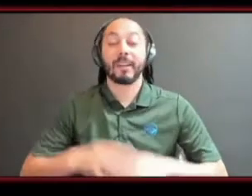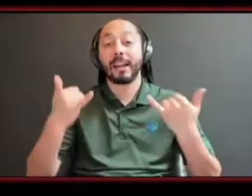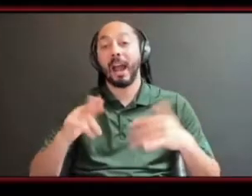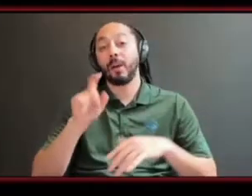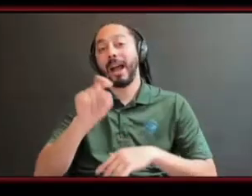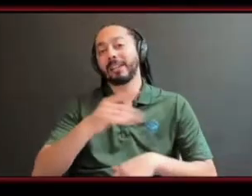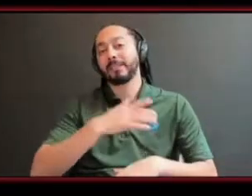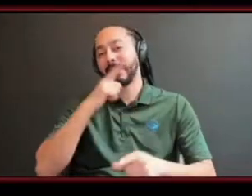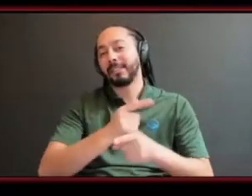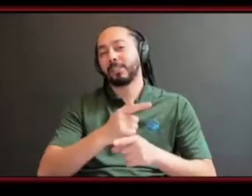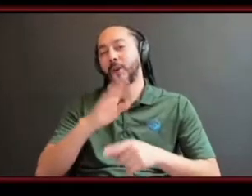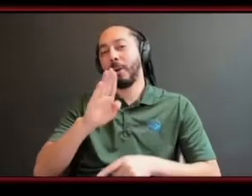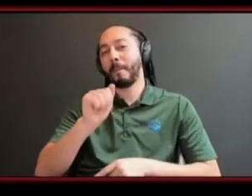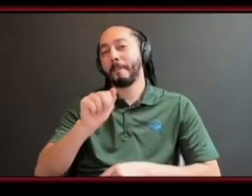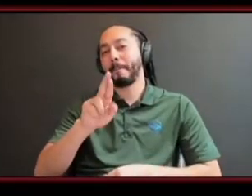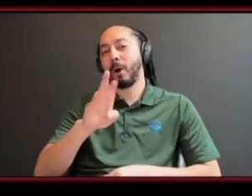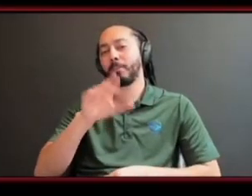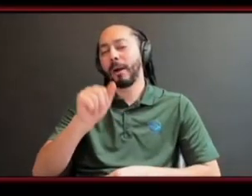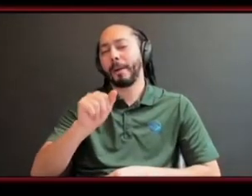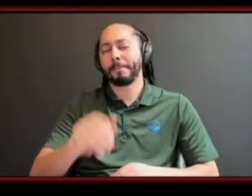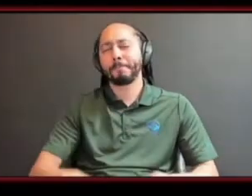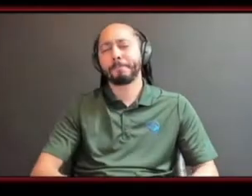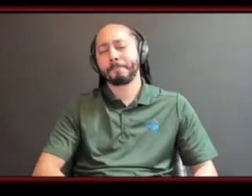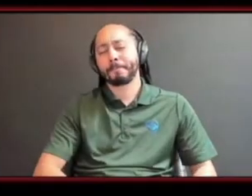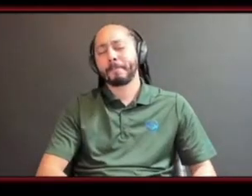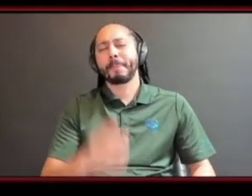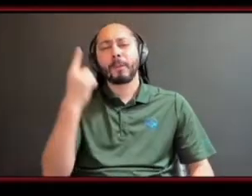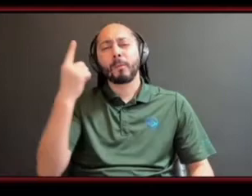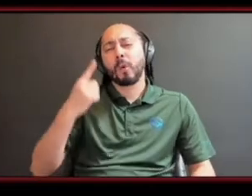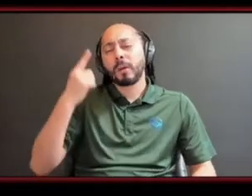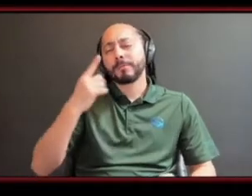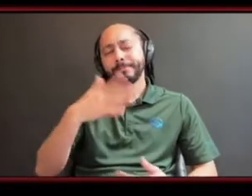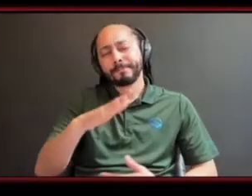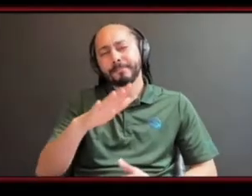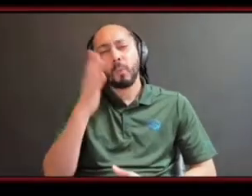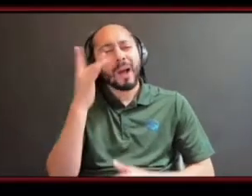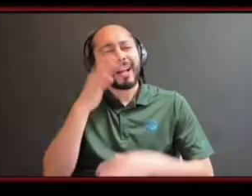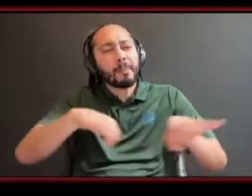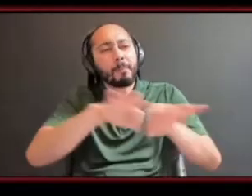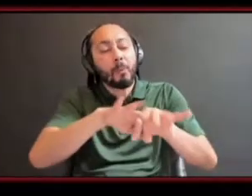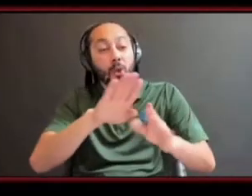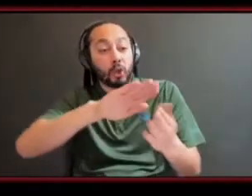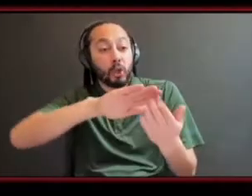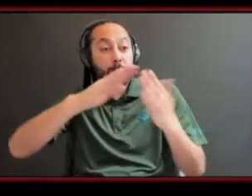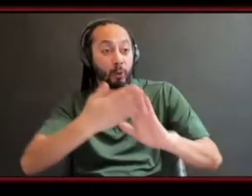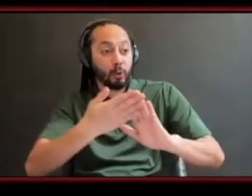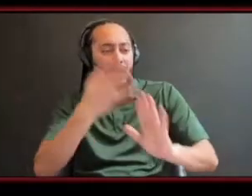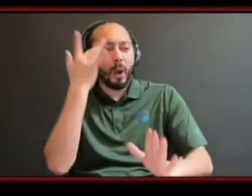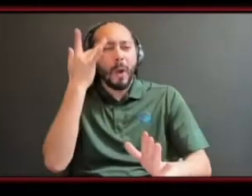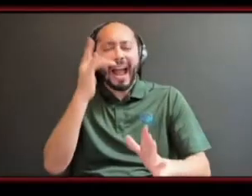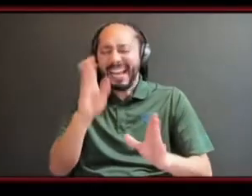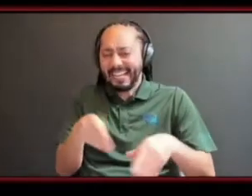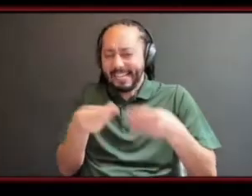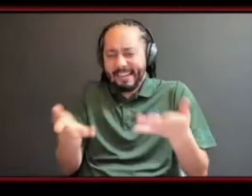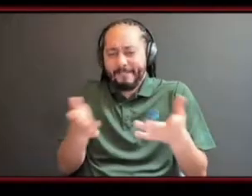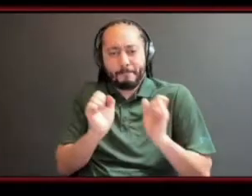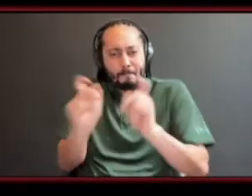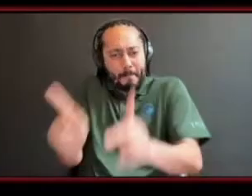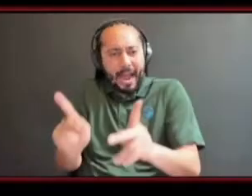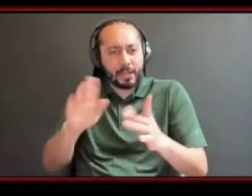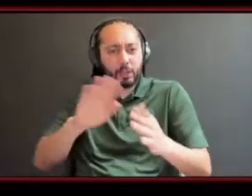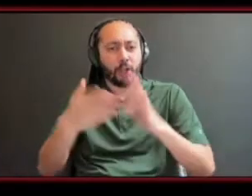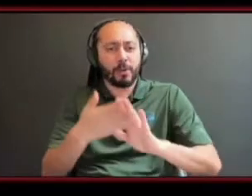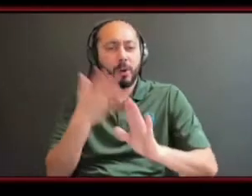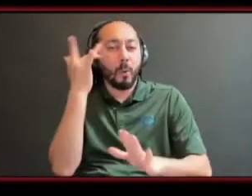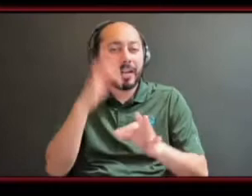why is it important to give back to the community and what are some ways that you can give back um to the community or some ways that you've